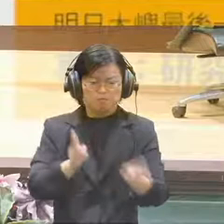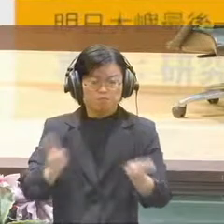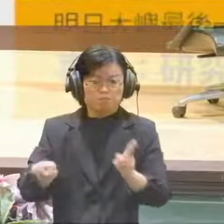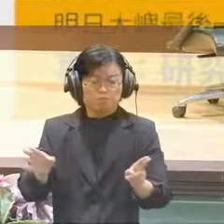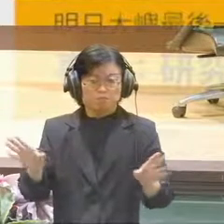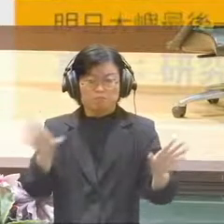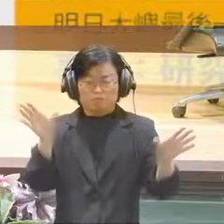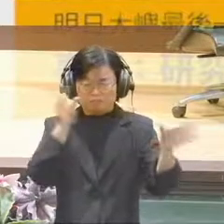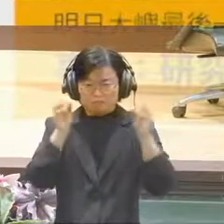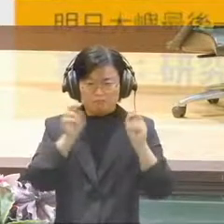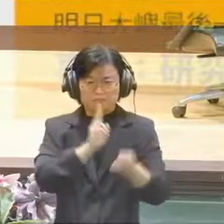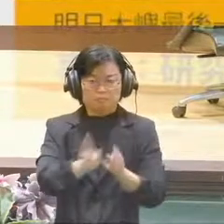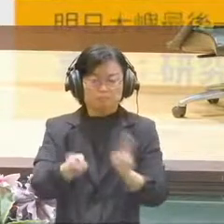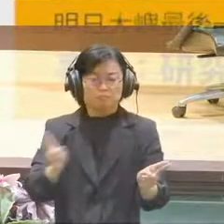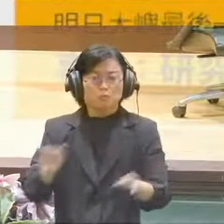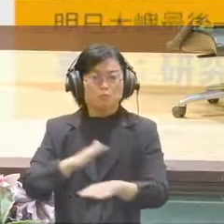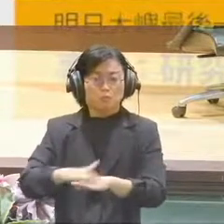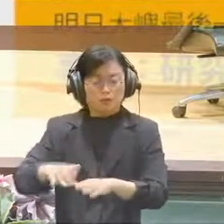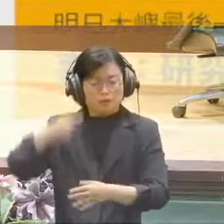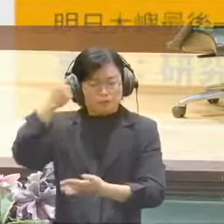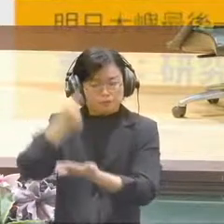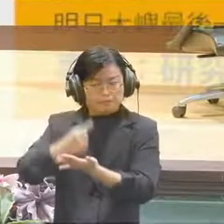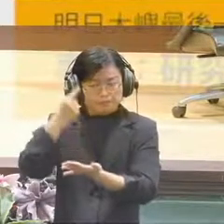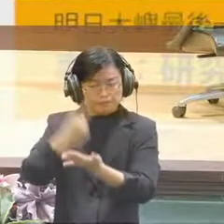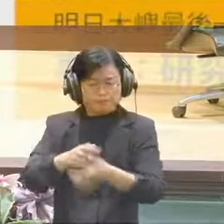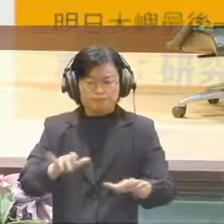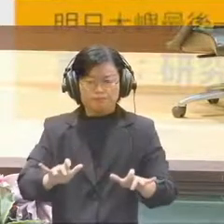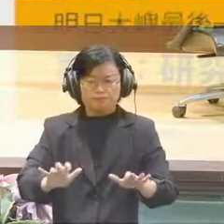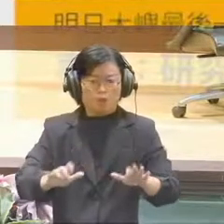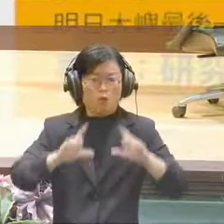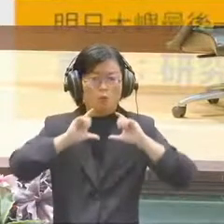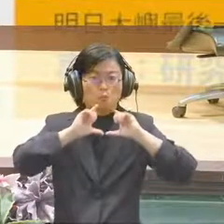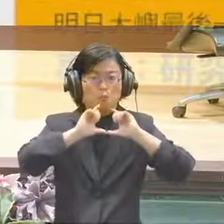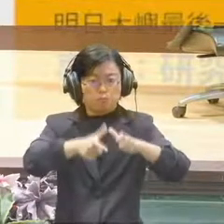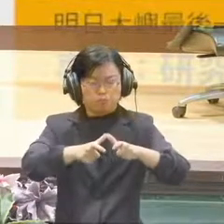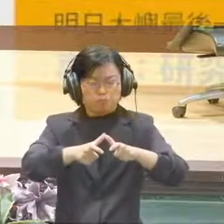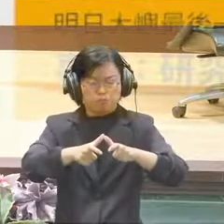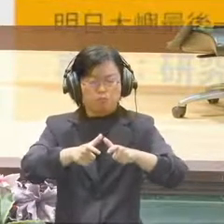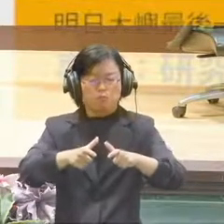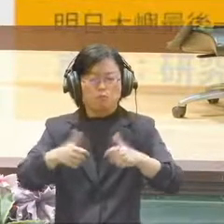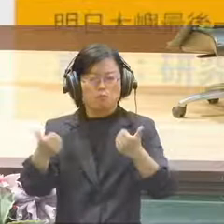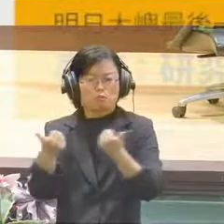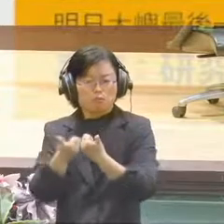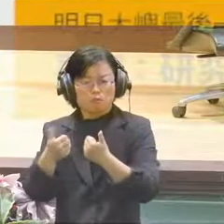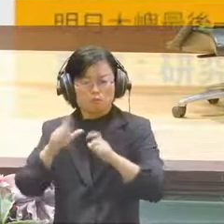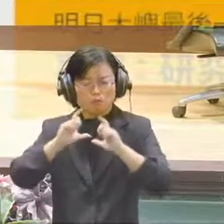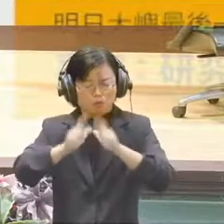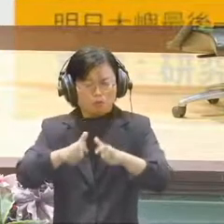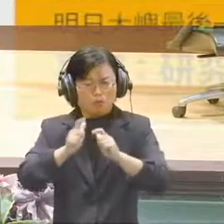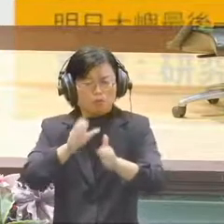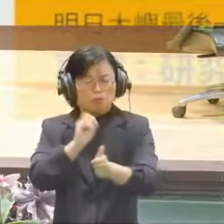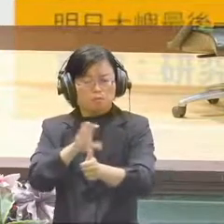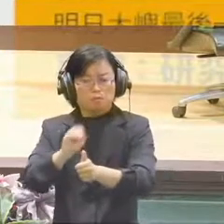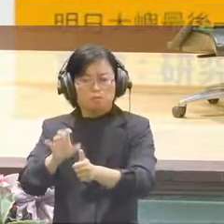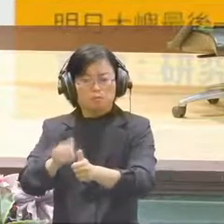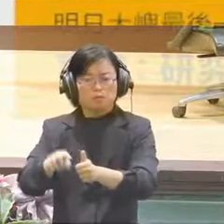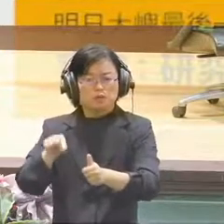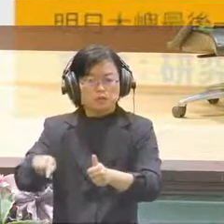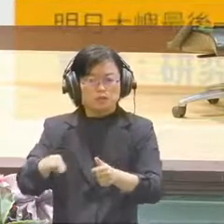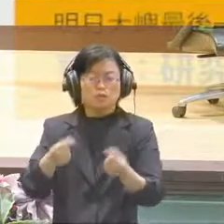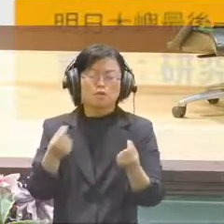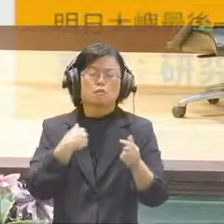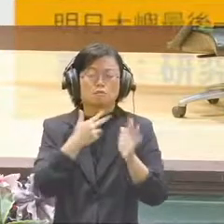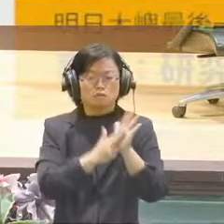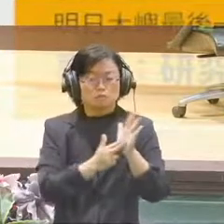to developing issues based on research. Because every day in Hong Kong there are a lot of bad news. There are